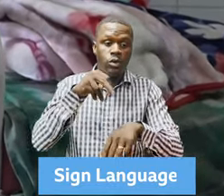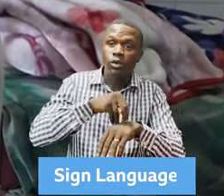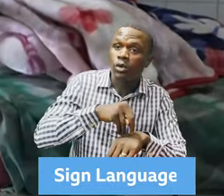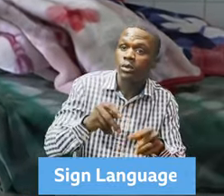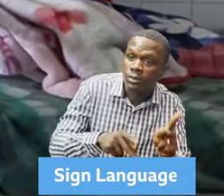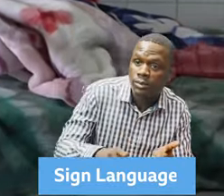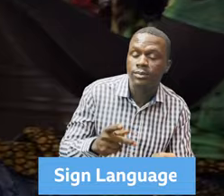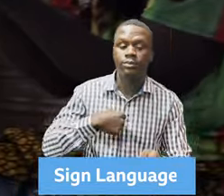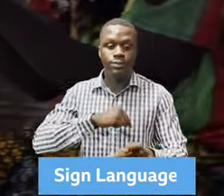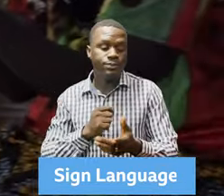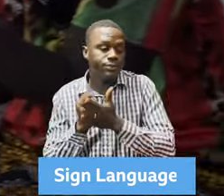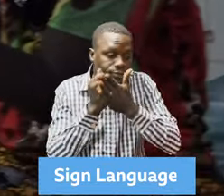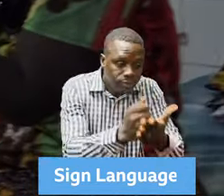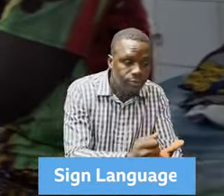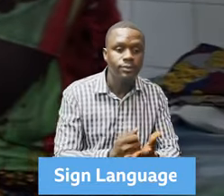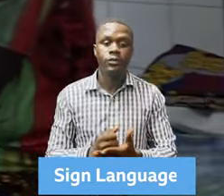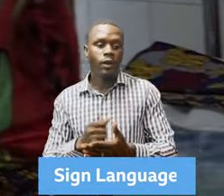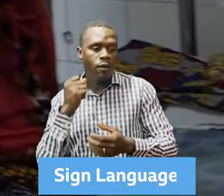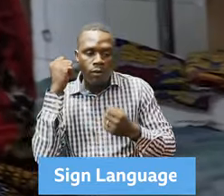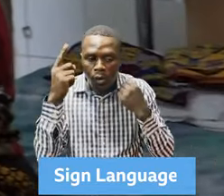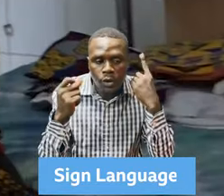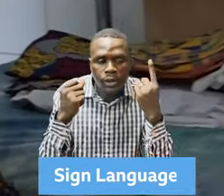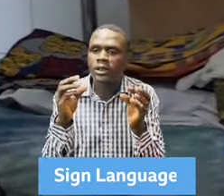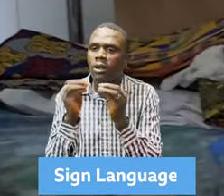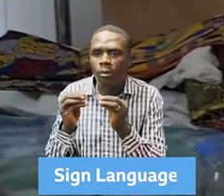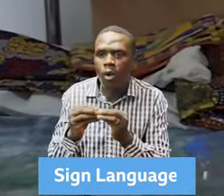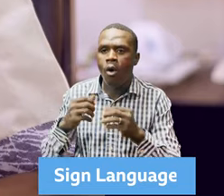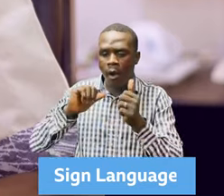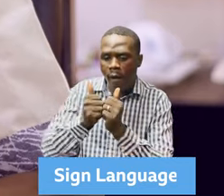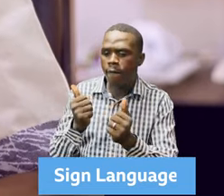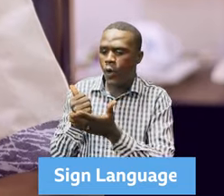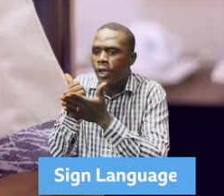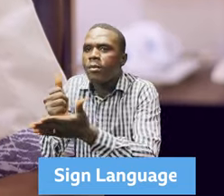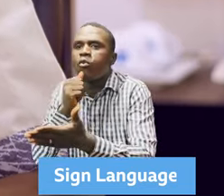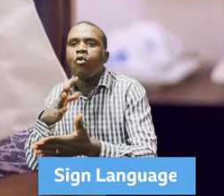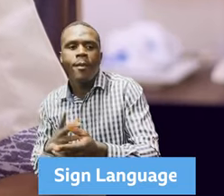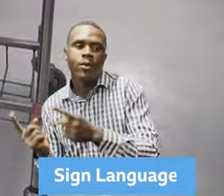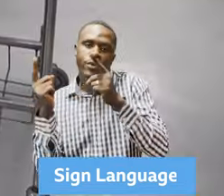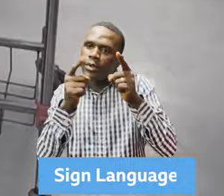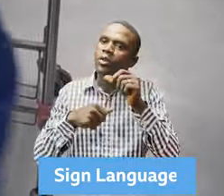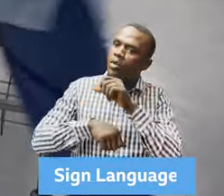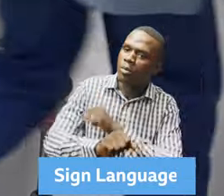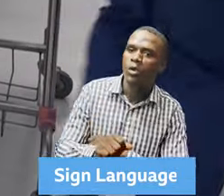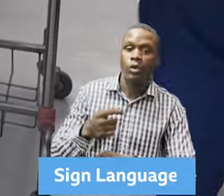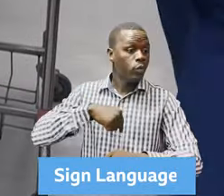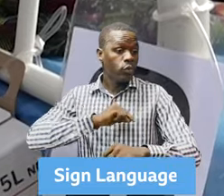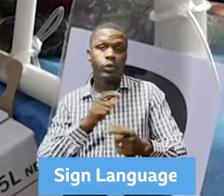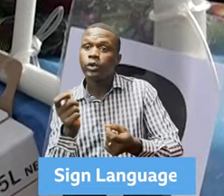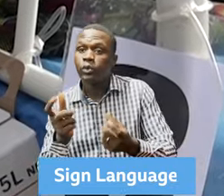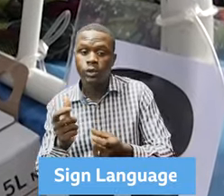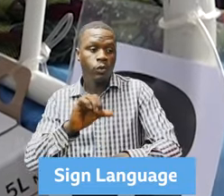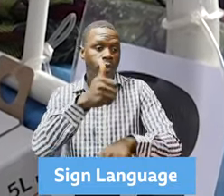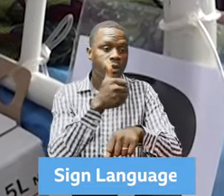maternal mortality issues in the country, including provision of services, as well as building capacity